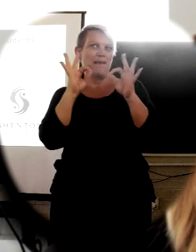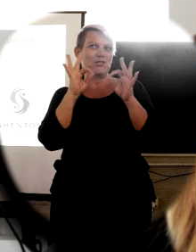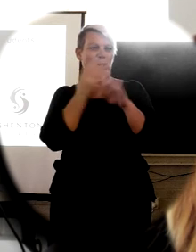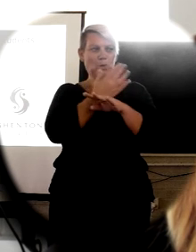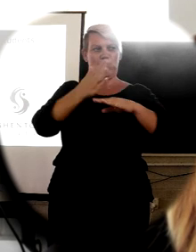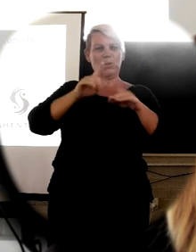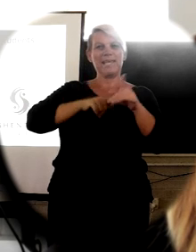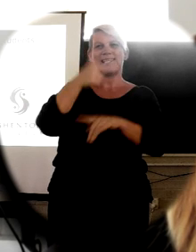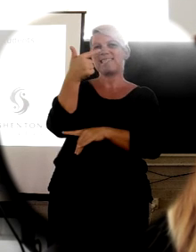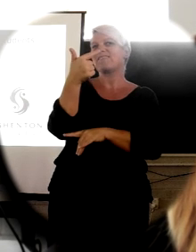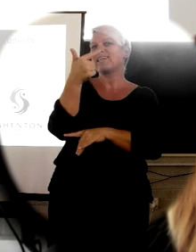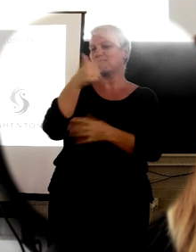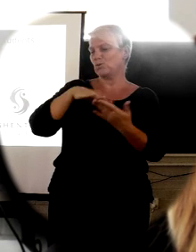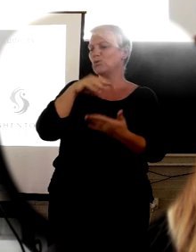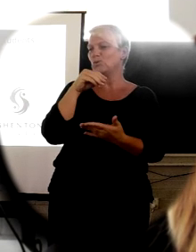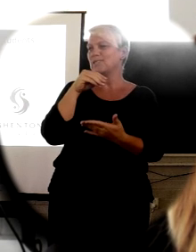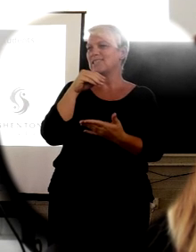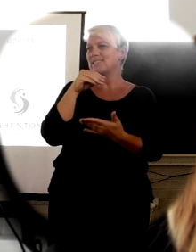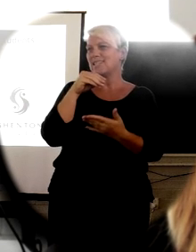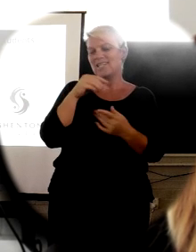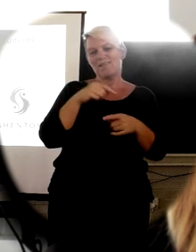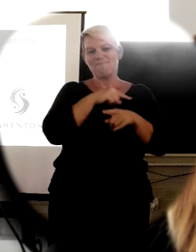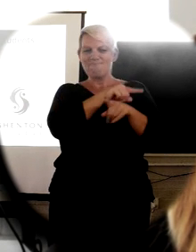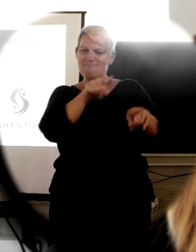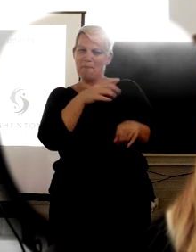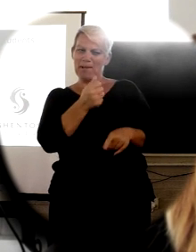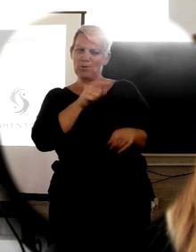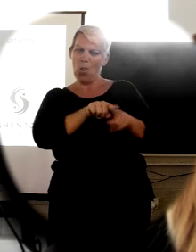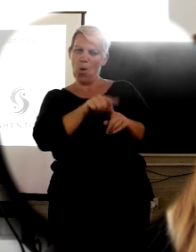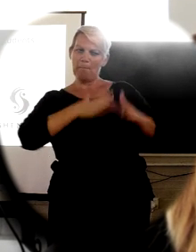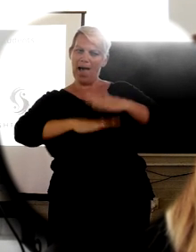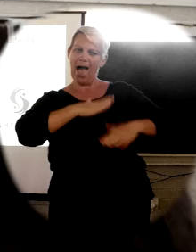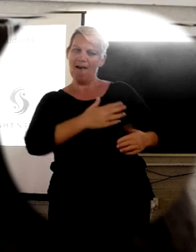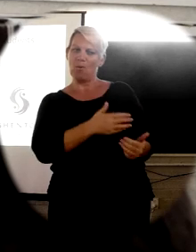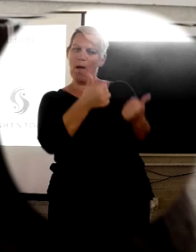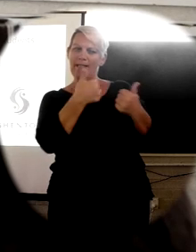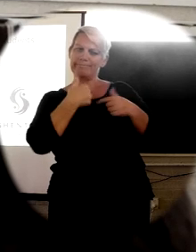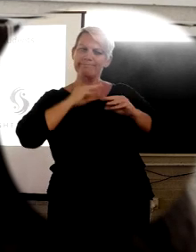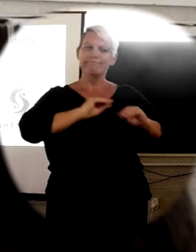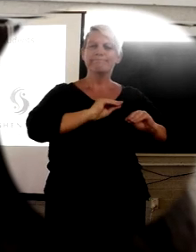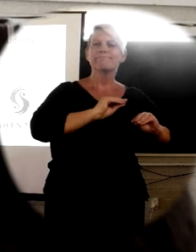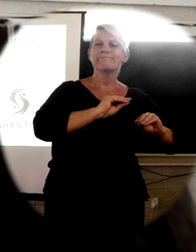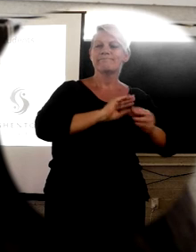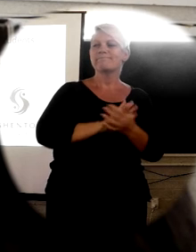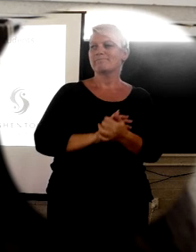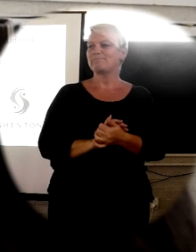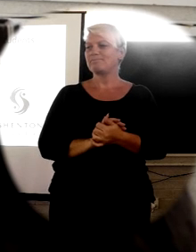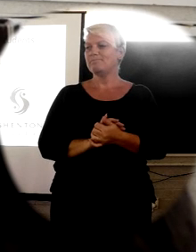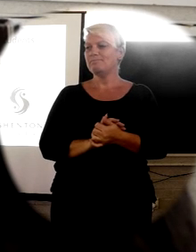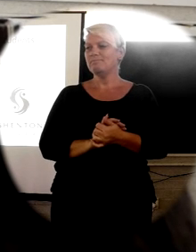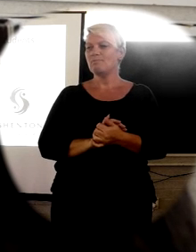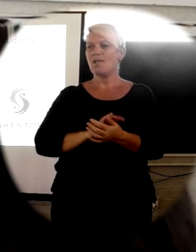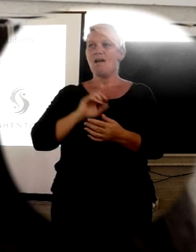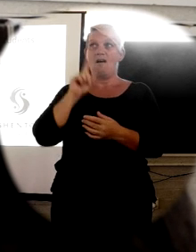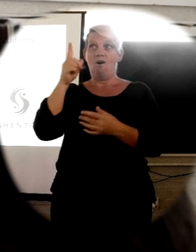seven students, to help them know how to behave well. Liam Potter wants me to